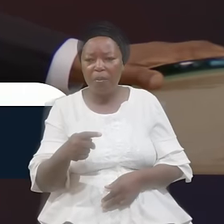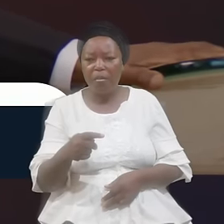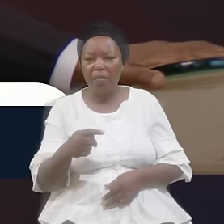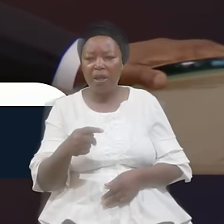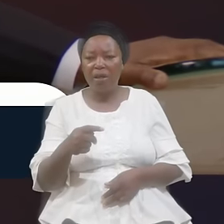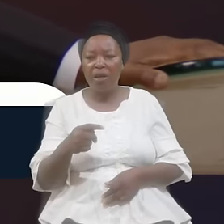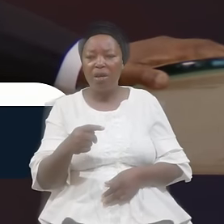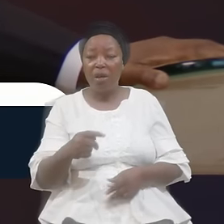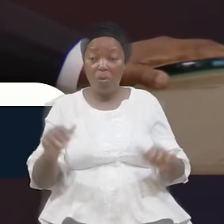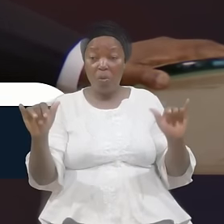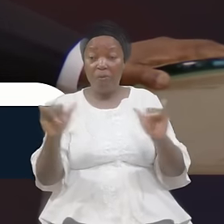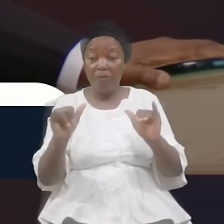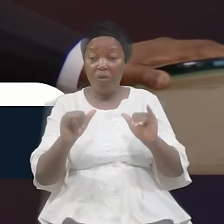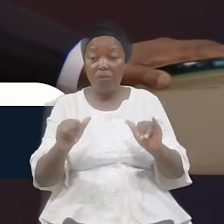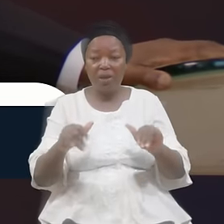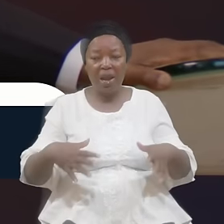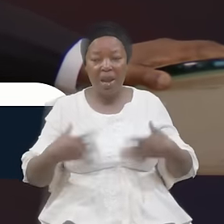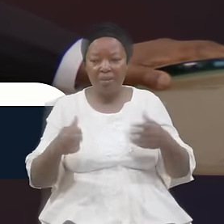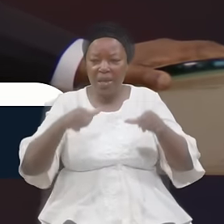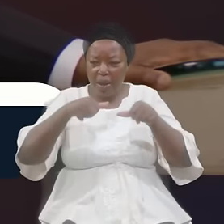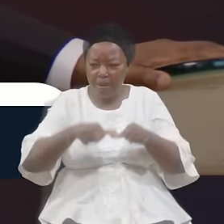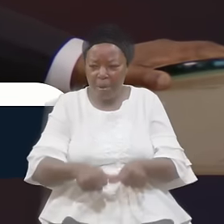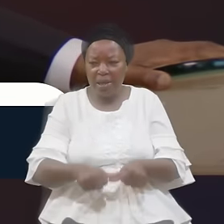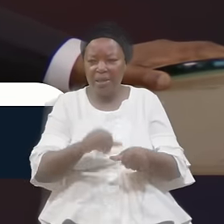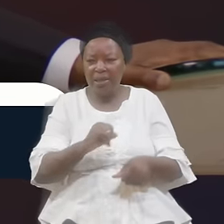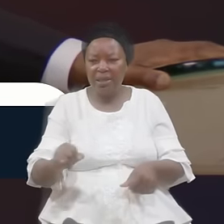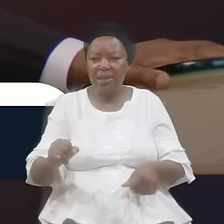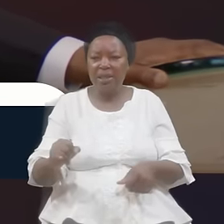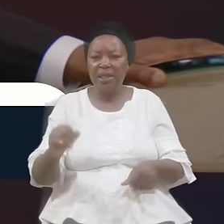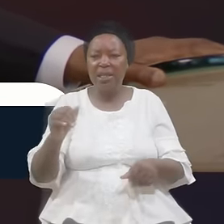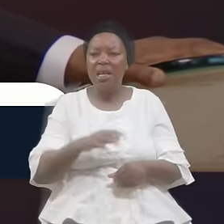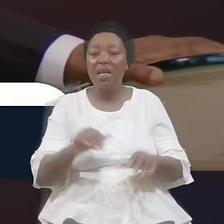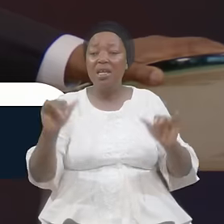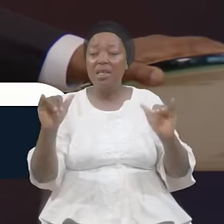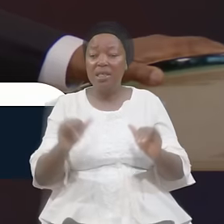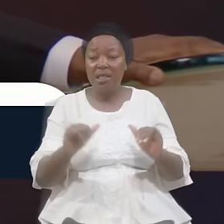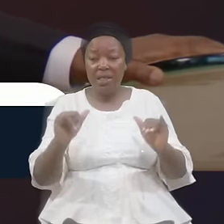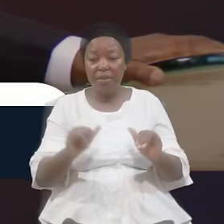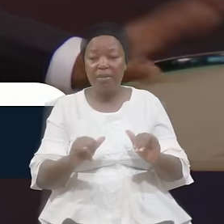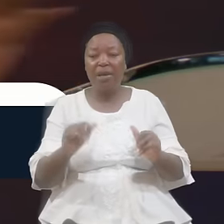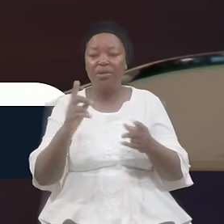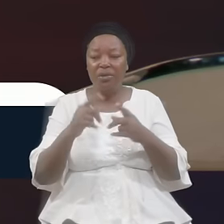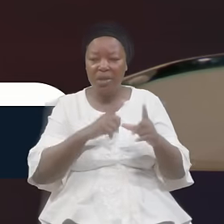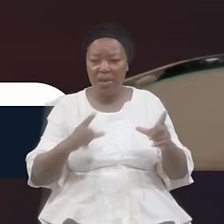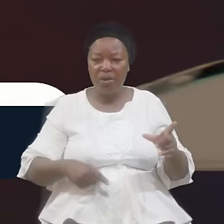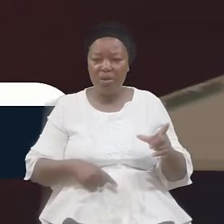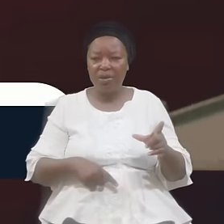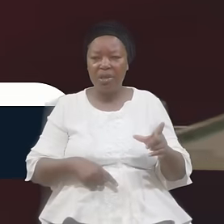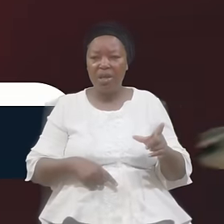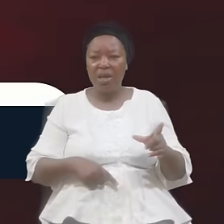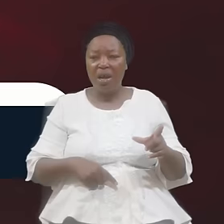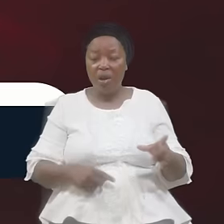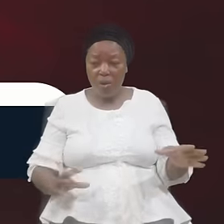Abiding In Semblance To The Lord Semblance